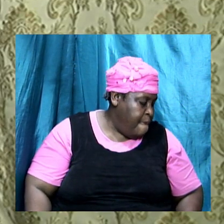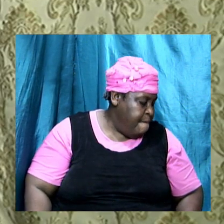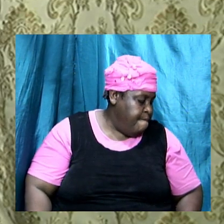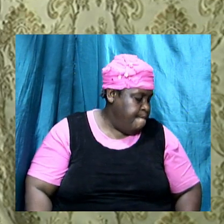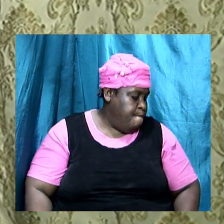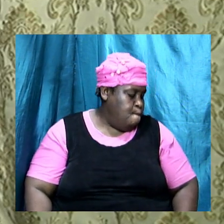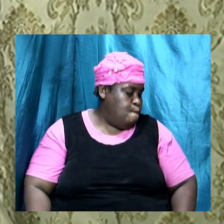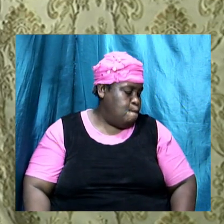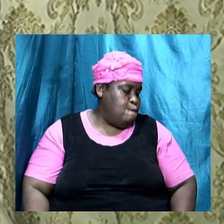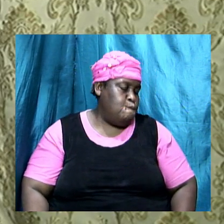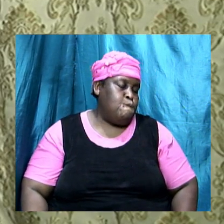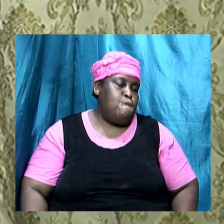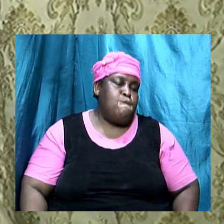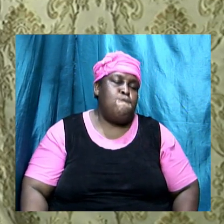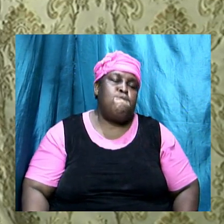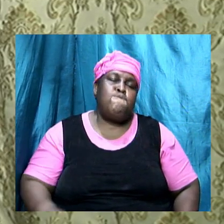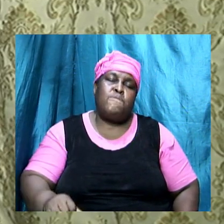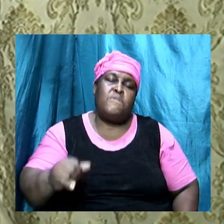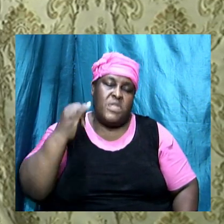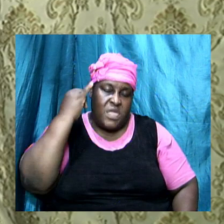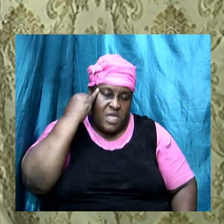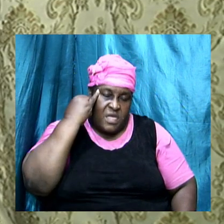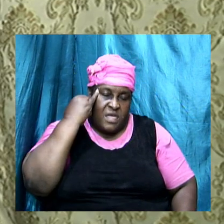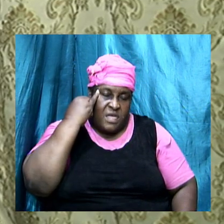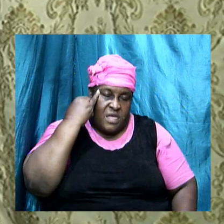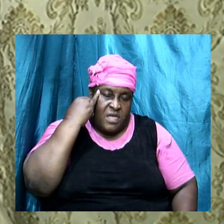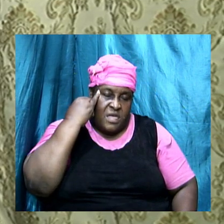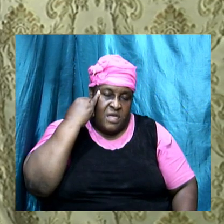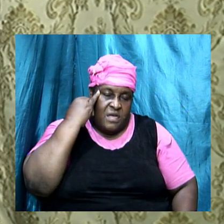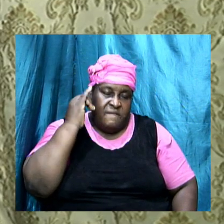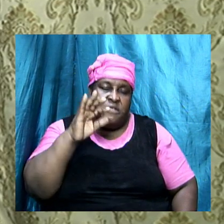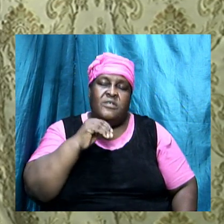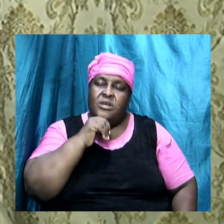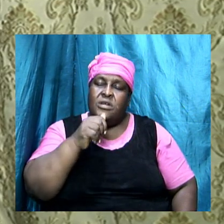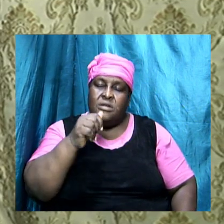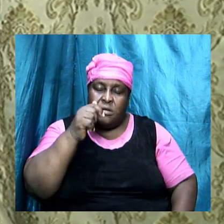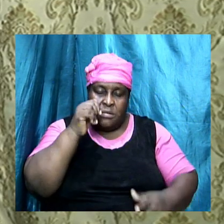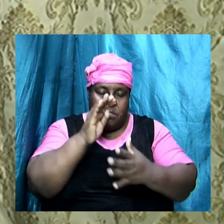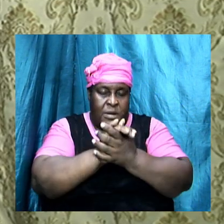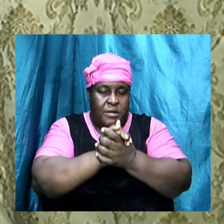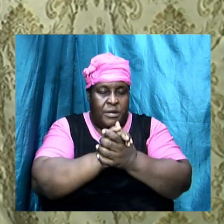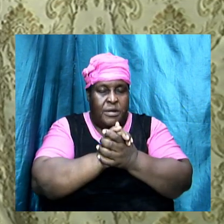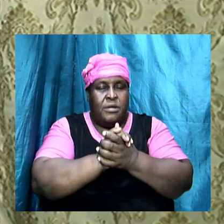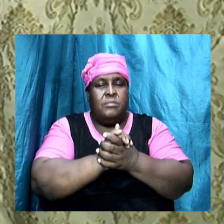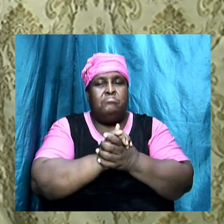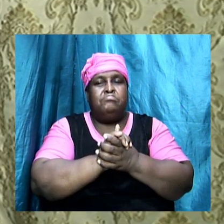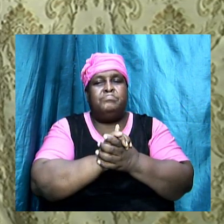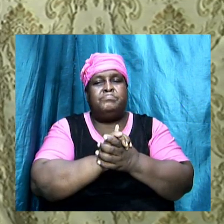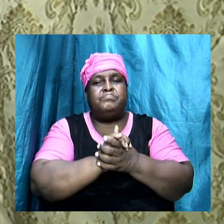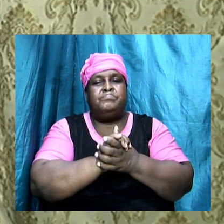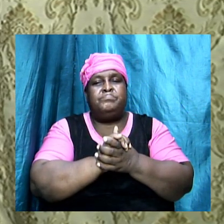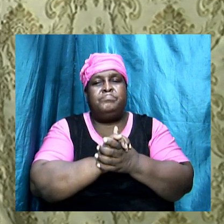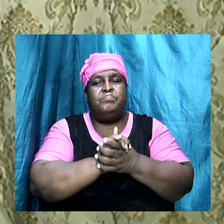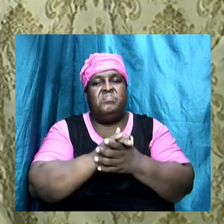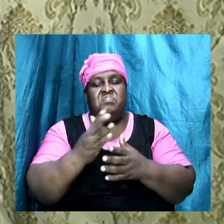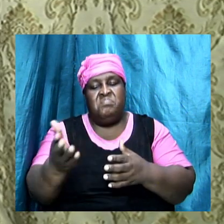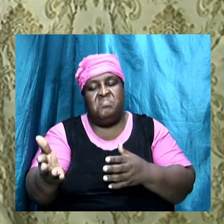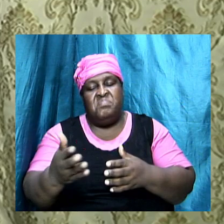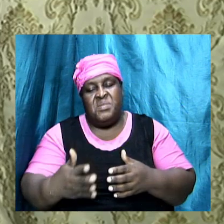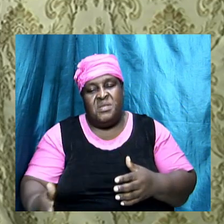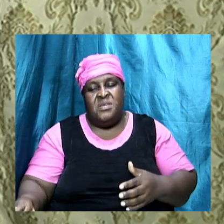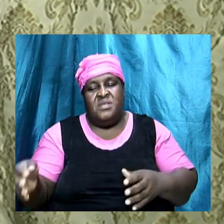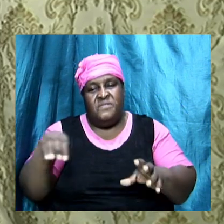and that is if you are unmarried right so these are what they were involved in